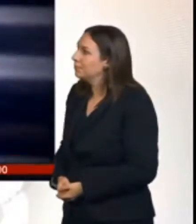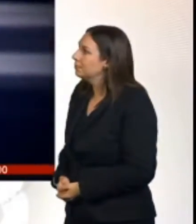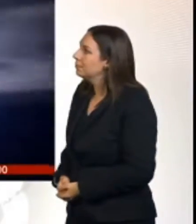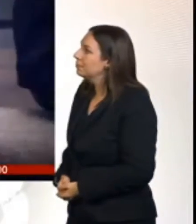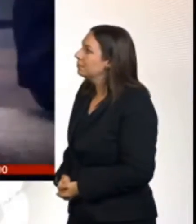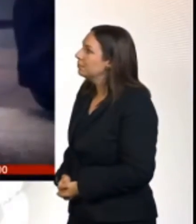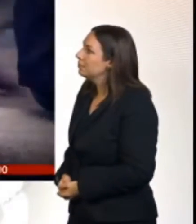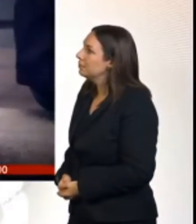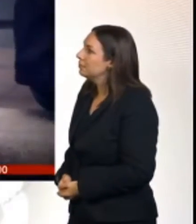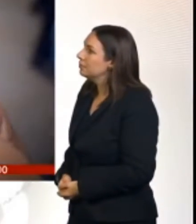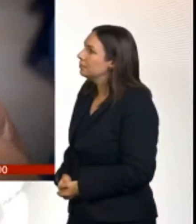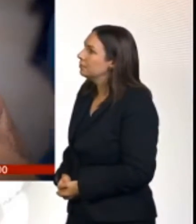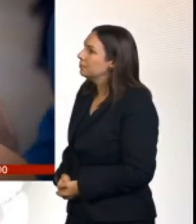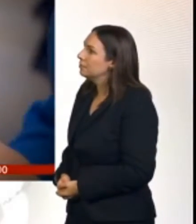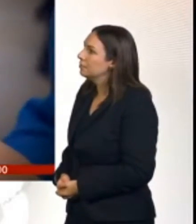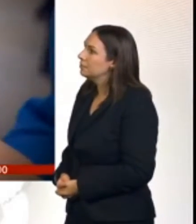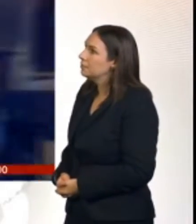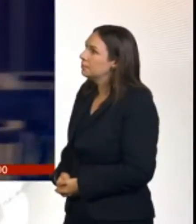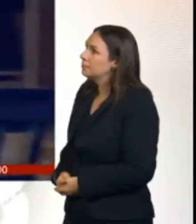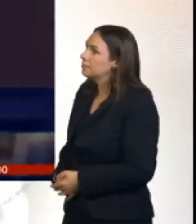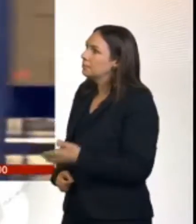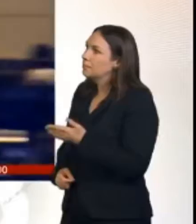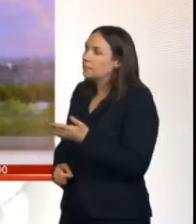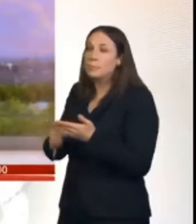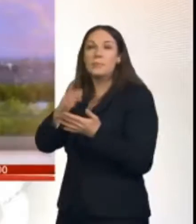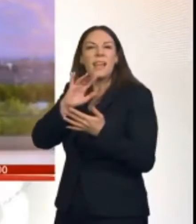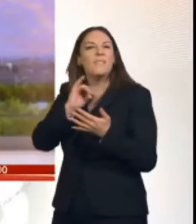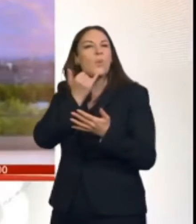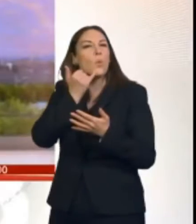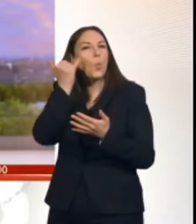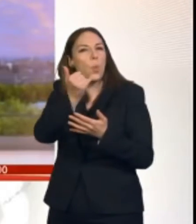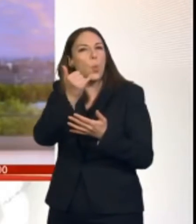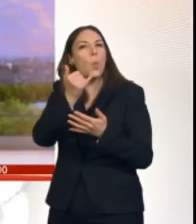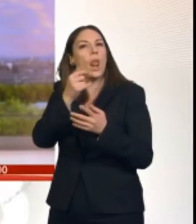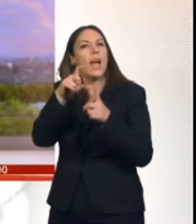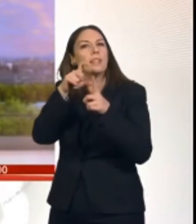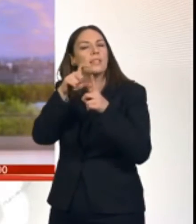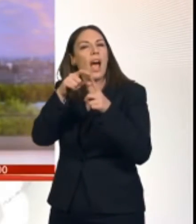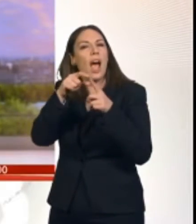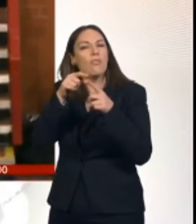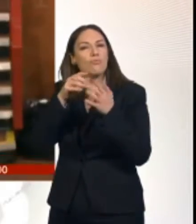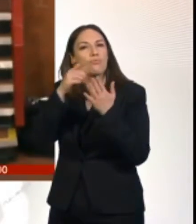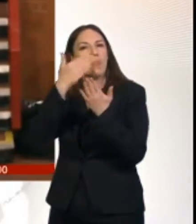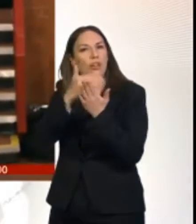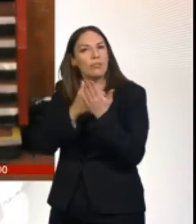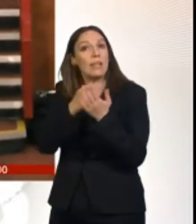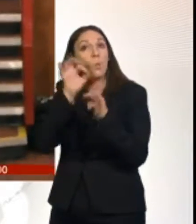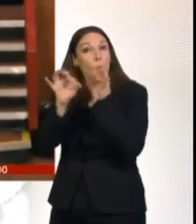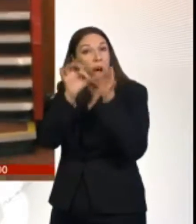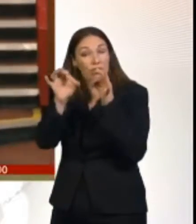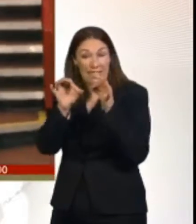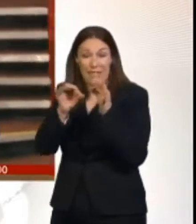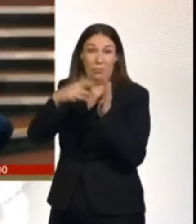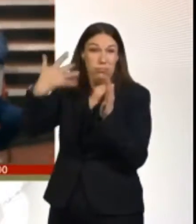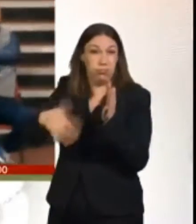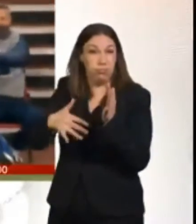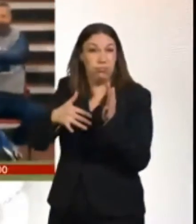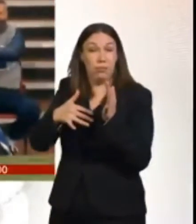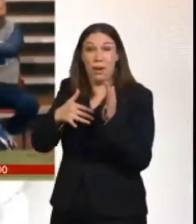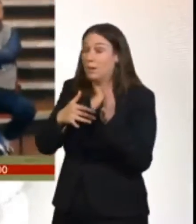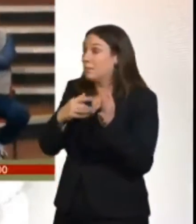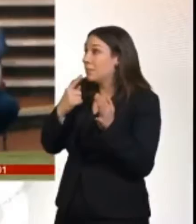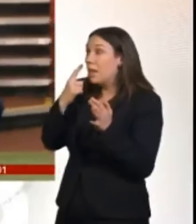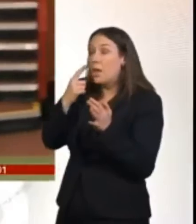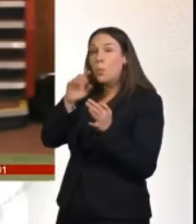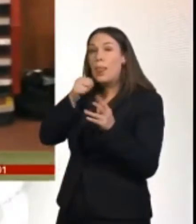people can be charged for calling directory inquiries. In sport, Jose Mourinho vents his frustration as Manchester United get a late